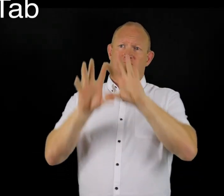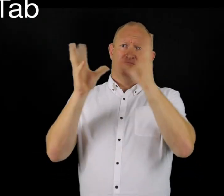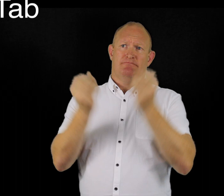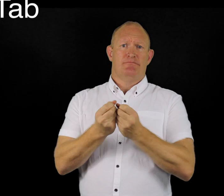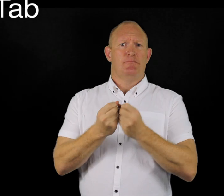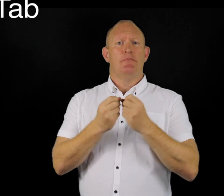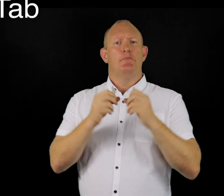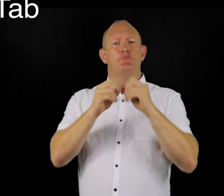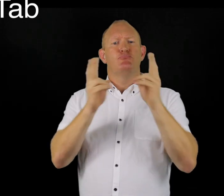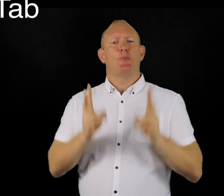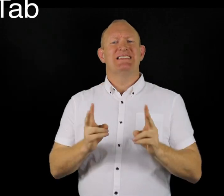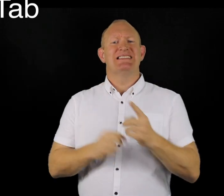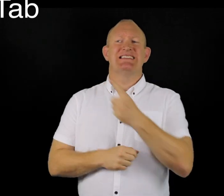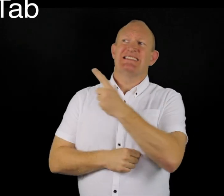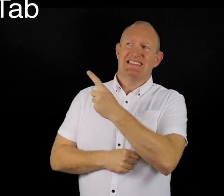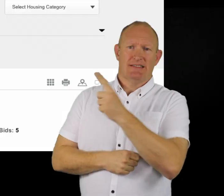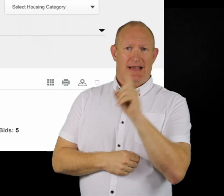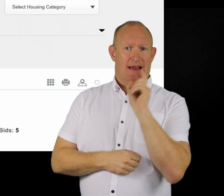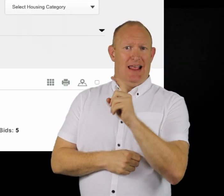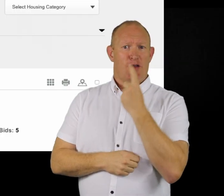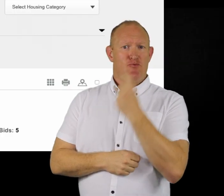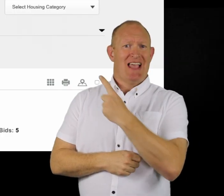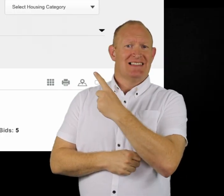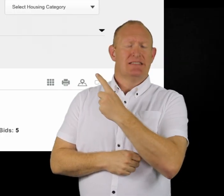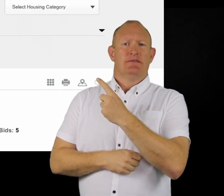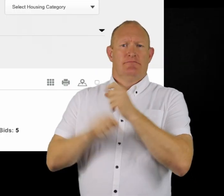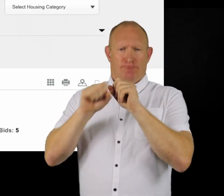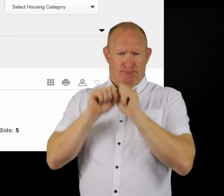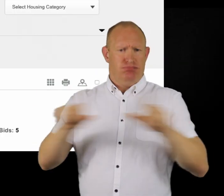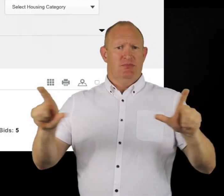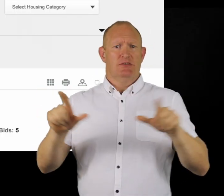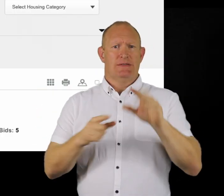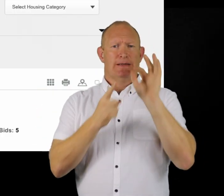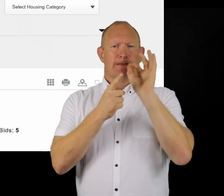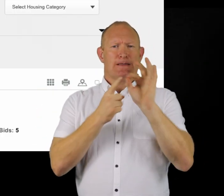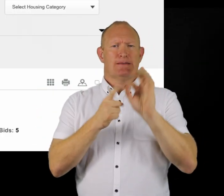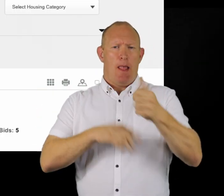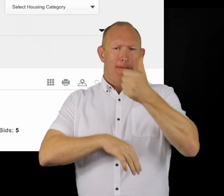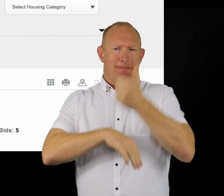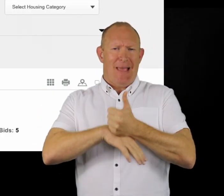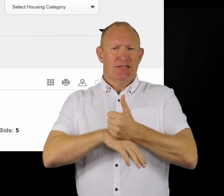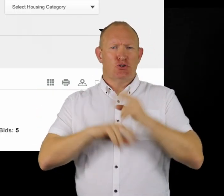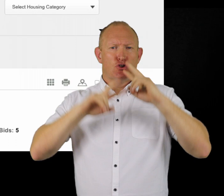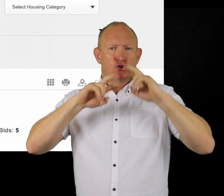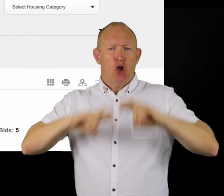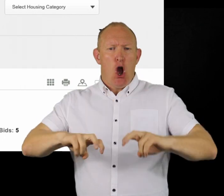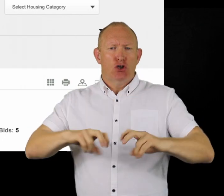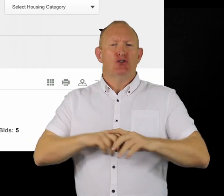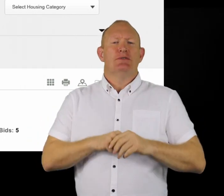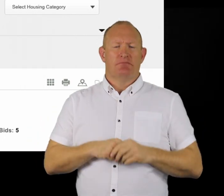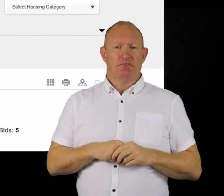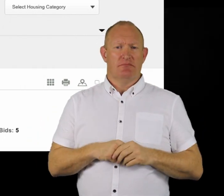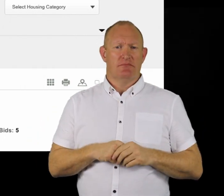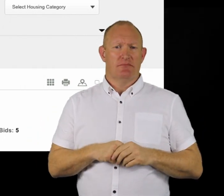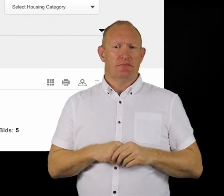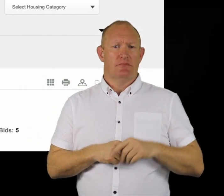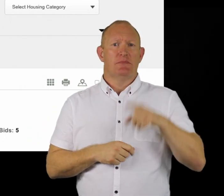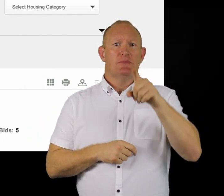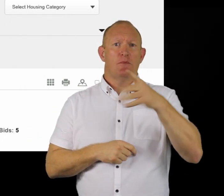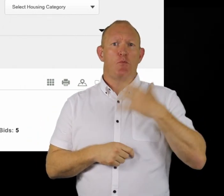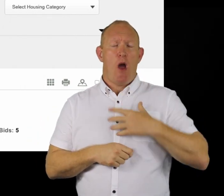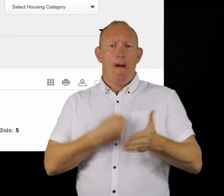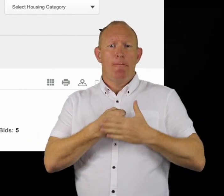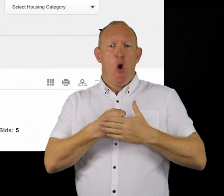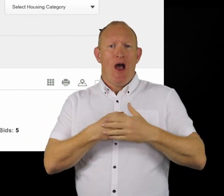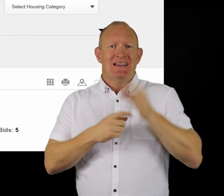On the fourth tab you will be able to search and see current properties available in your assessed bed